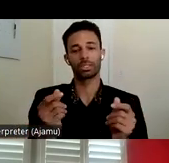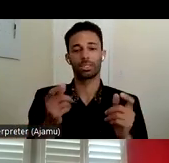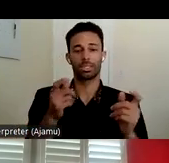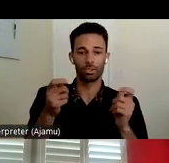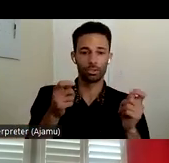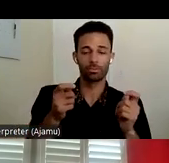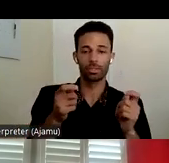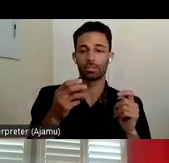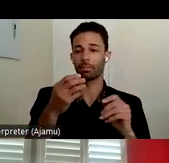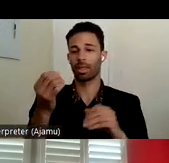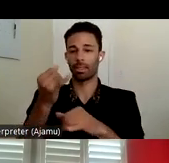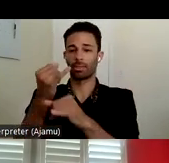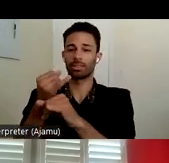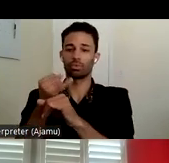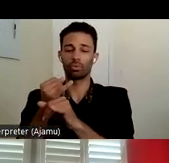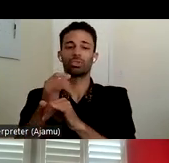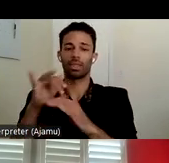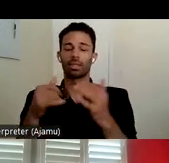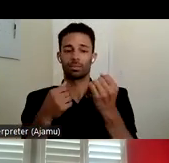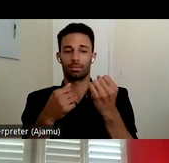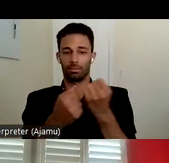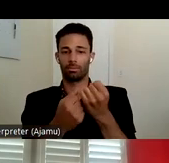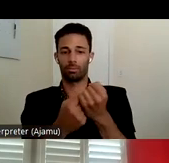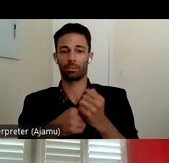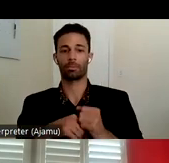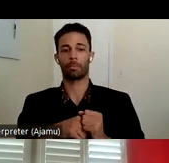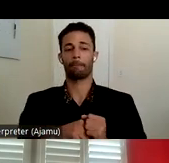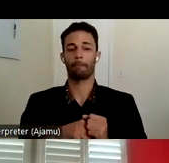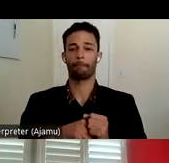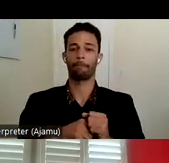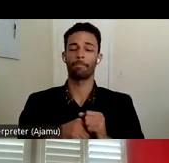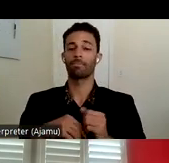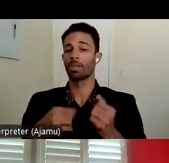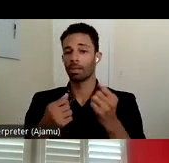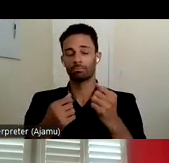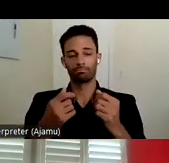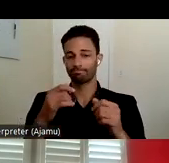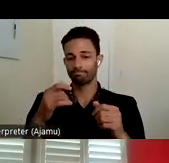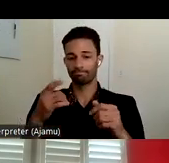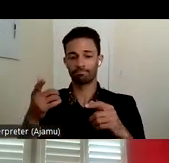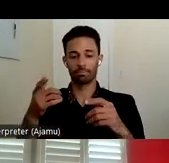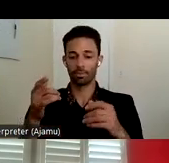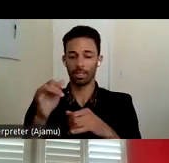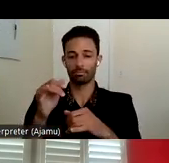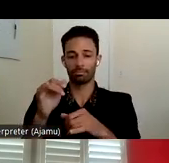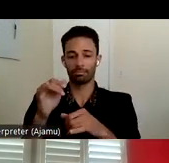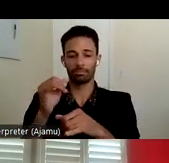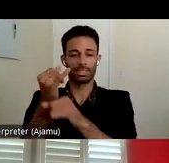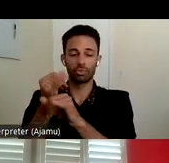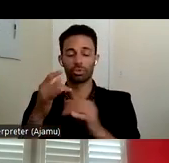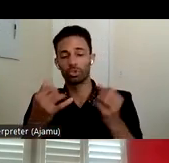that support that support um people that might need conservatorship or to prevent the need for conservatorship